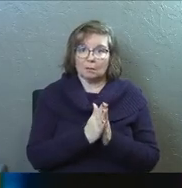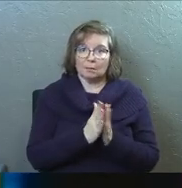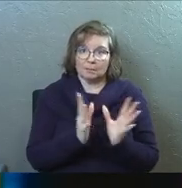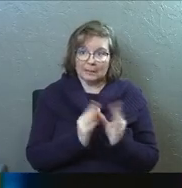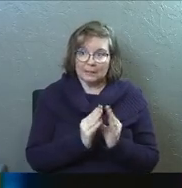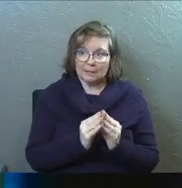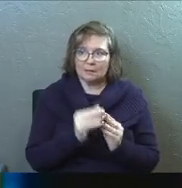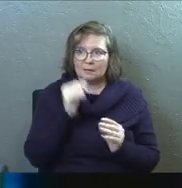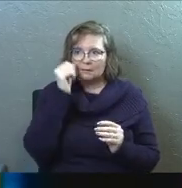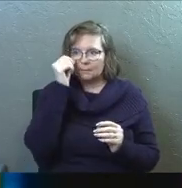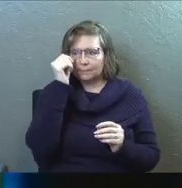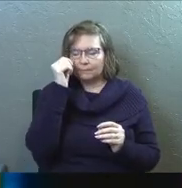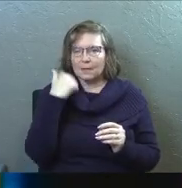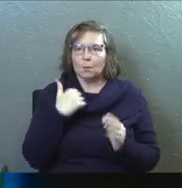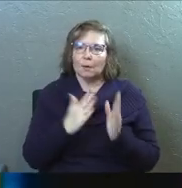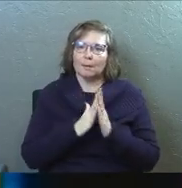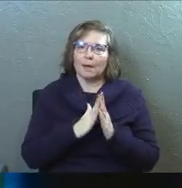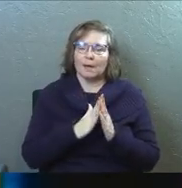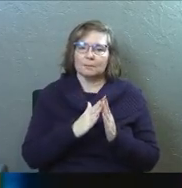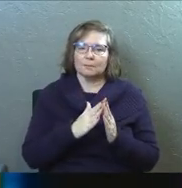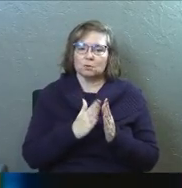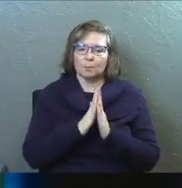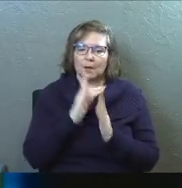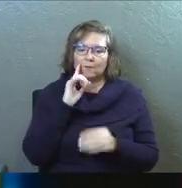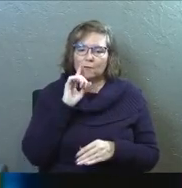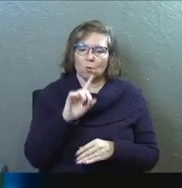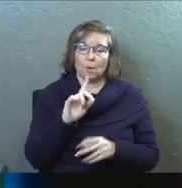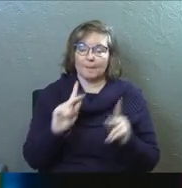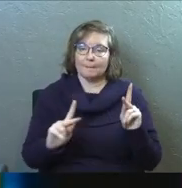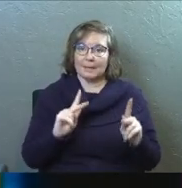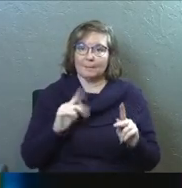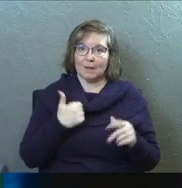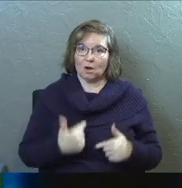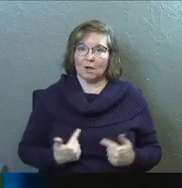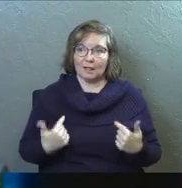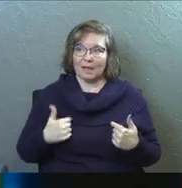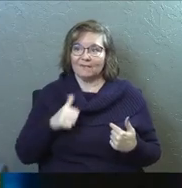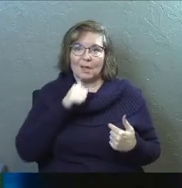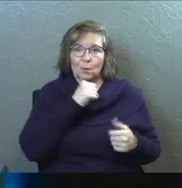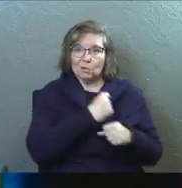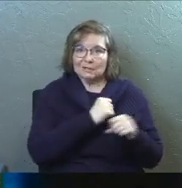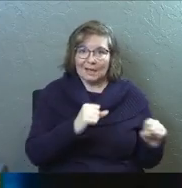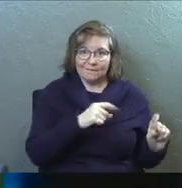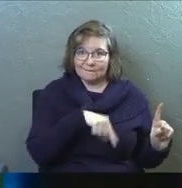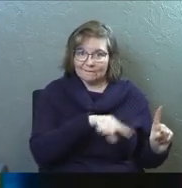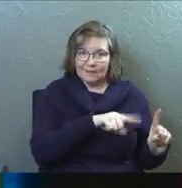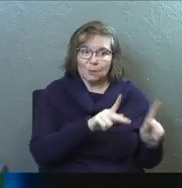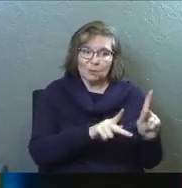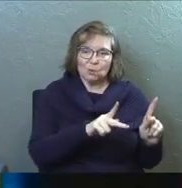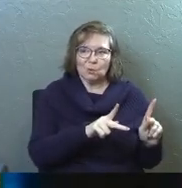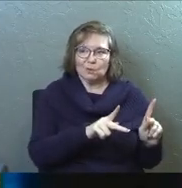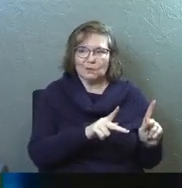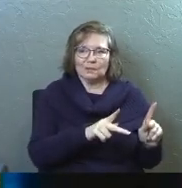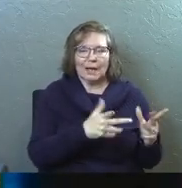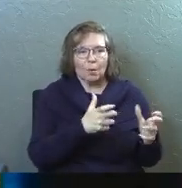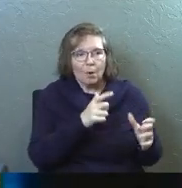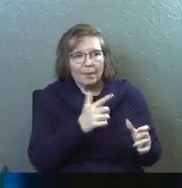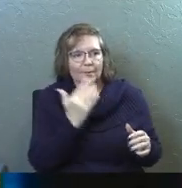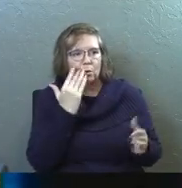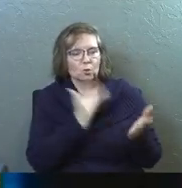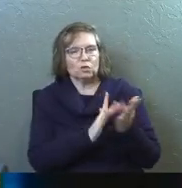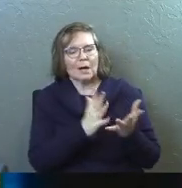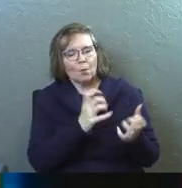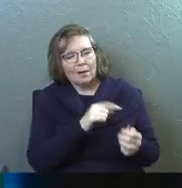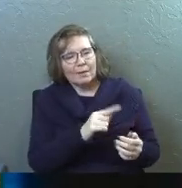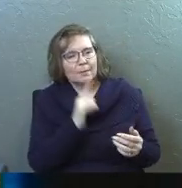and we were sort of being asked to or prompted to pray for people in our life that weren't saved. Like people that we knew that were like, gosh, I want them to